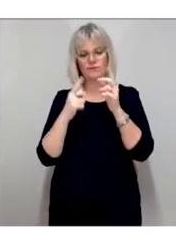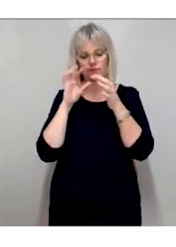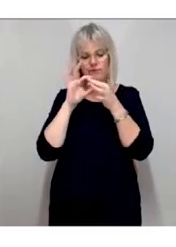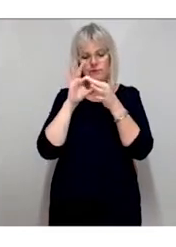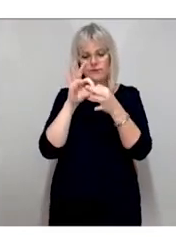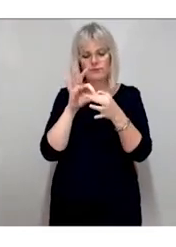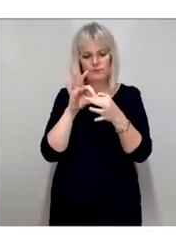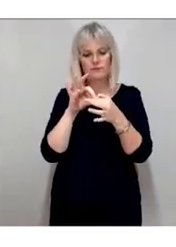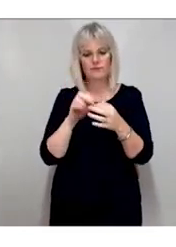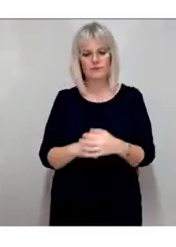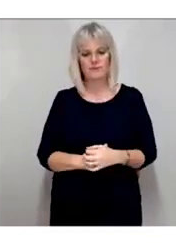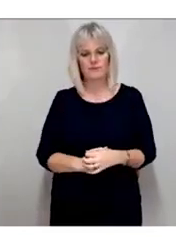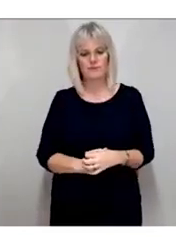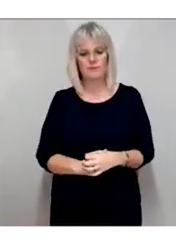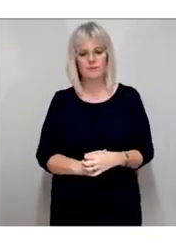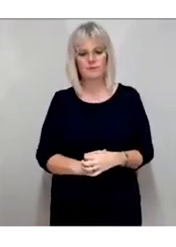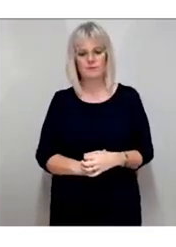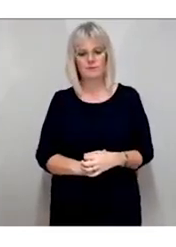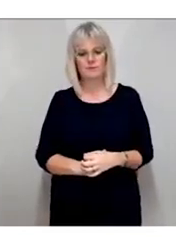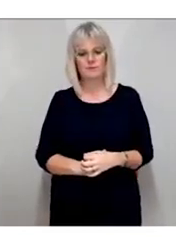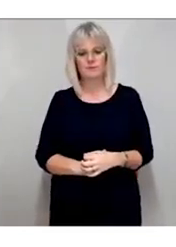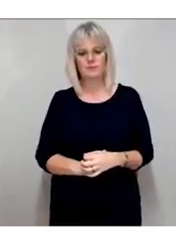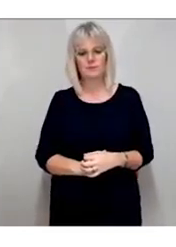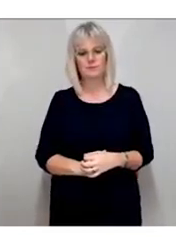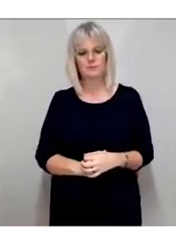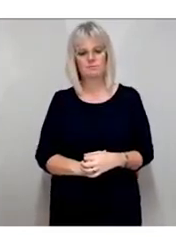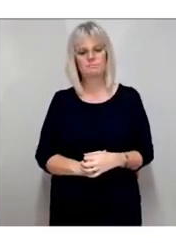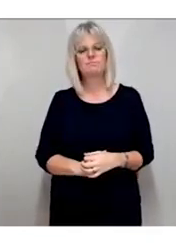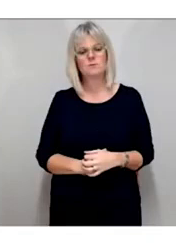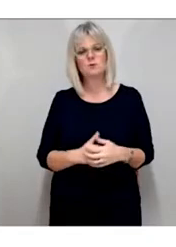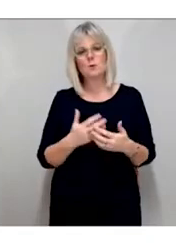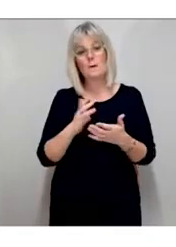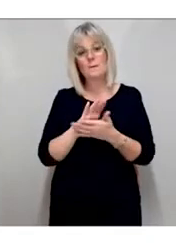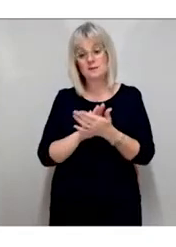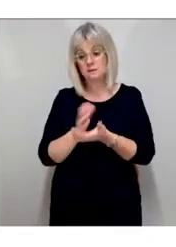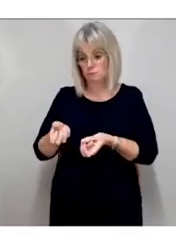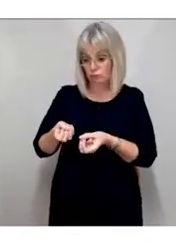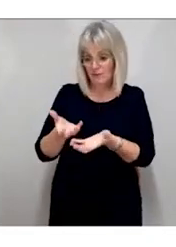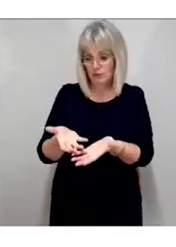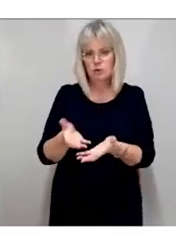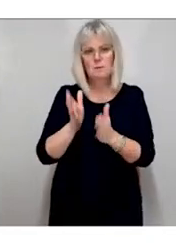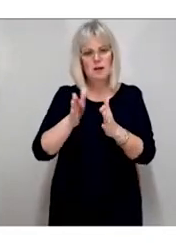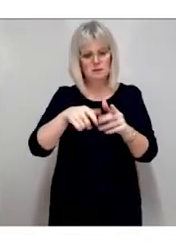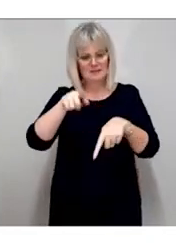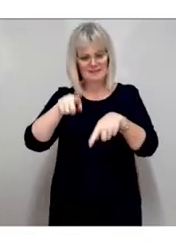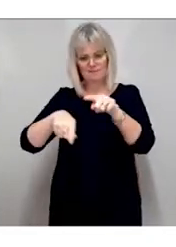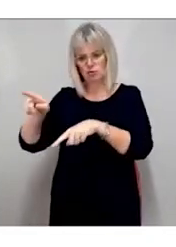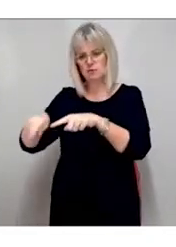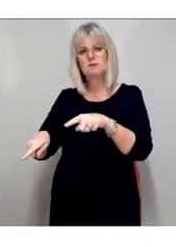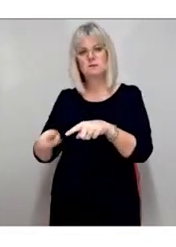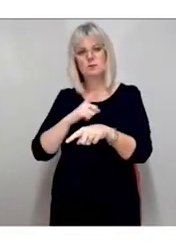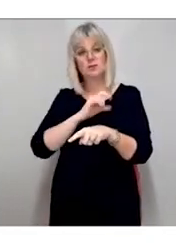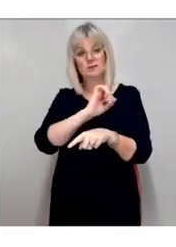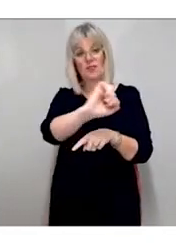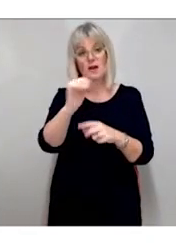stages. Consequently, accommodations must vary to deal with the differing characteristics of the disease.